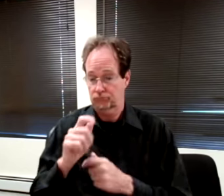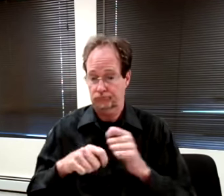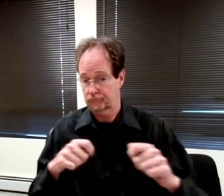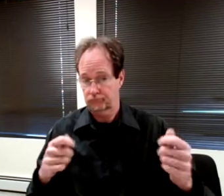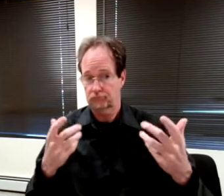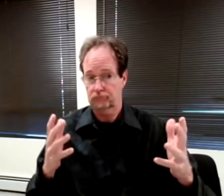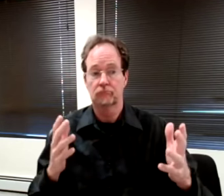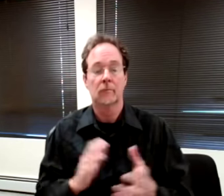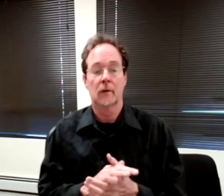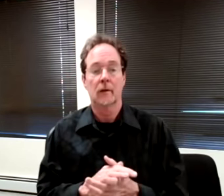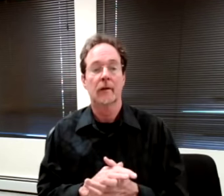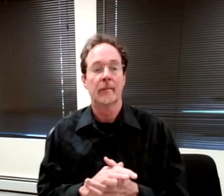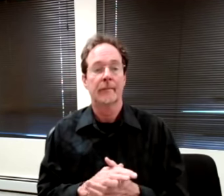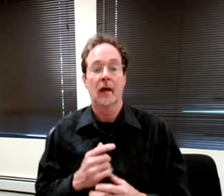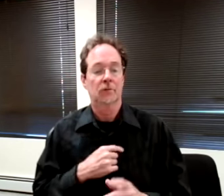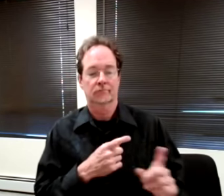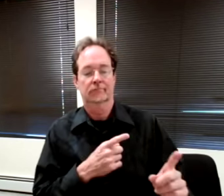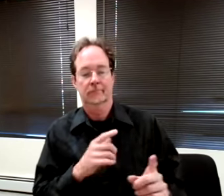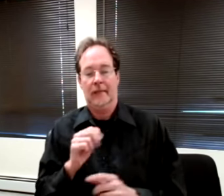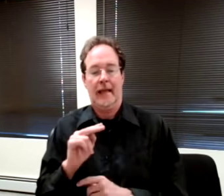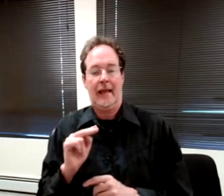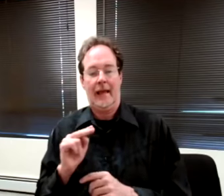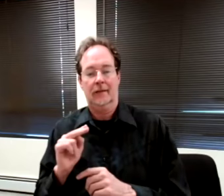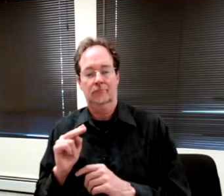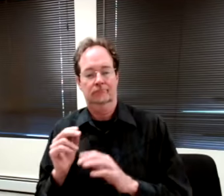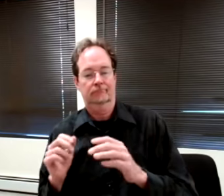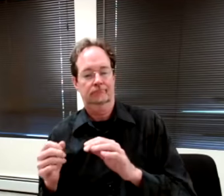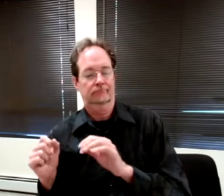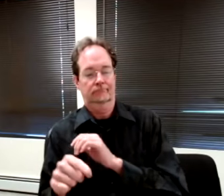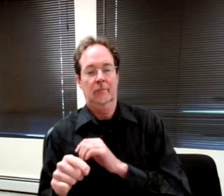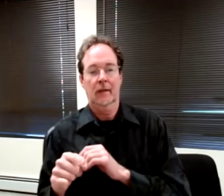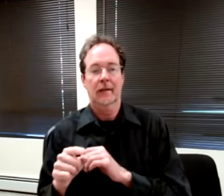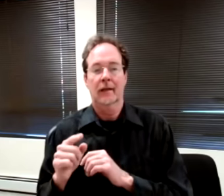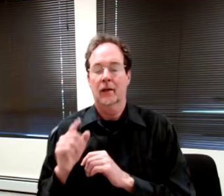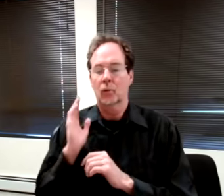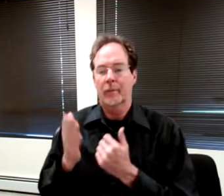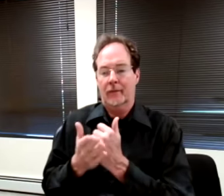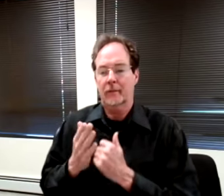Before you did that, sorry, Ann has just said it would be helpful to have a list of recommended vendors.